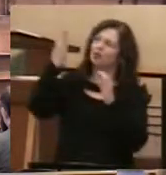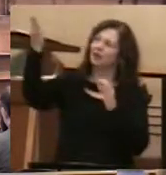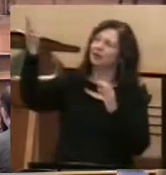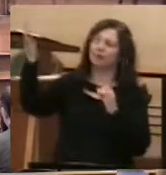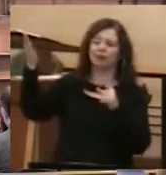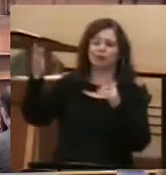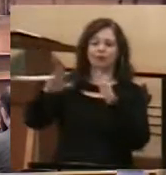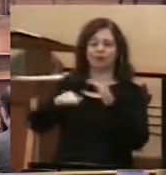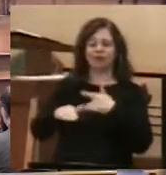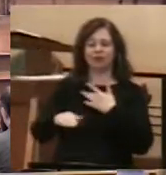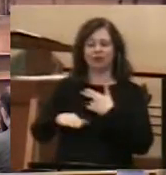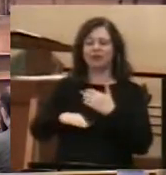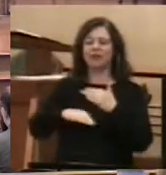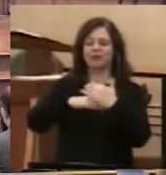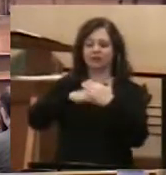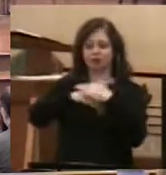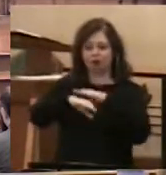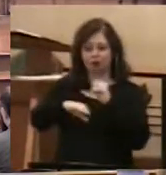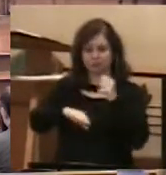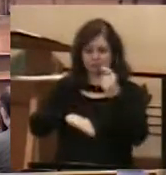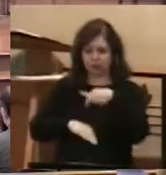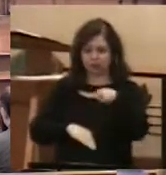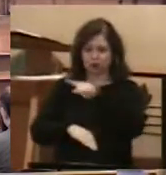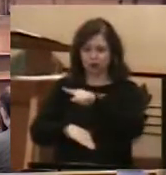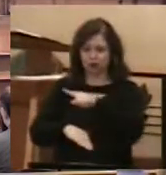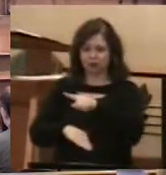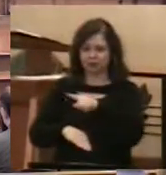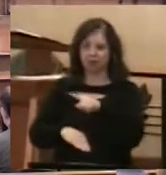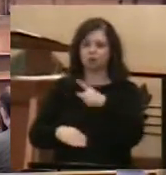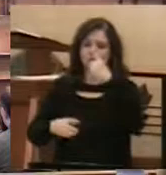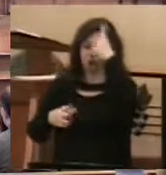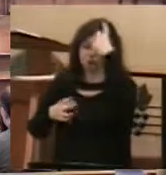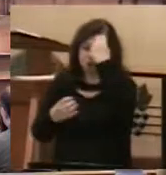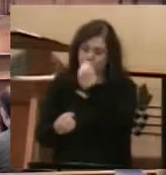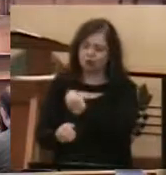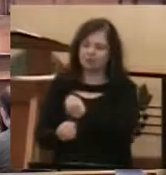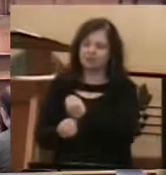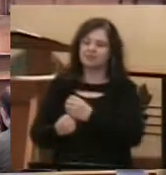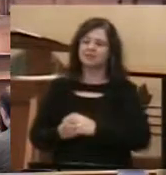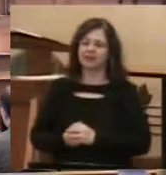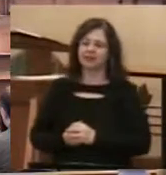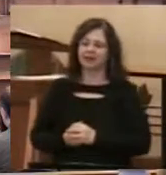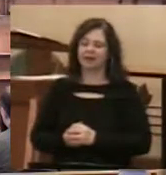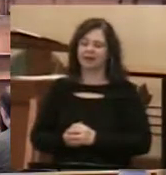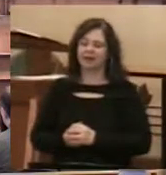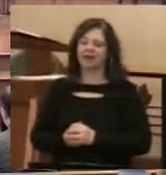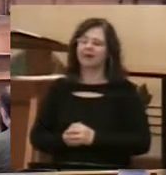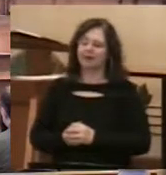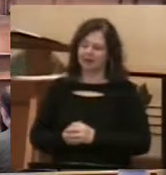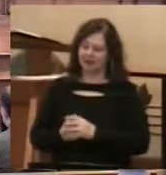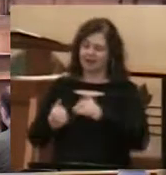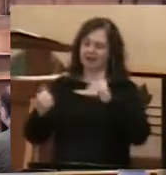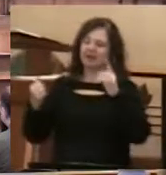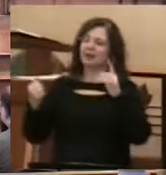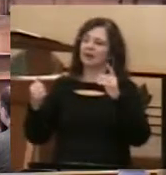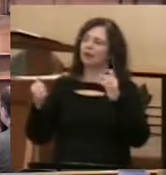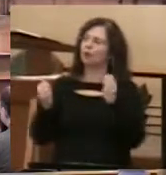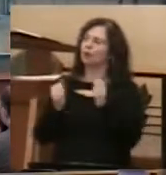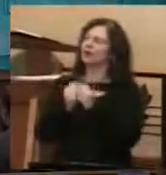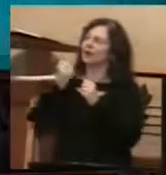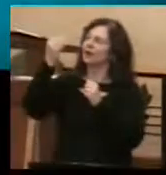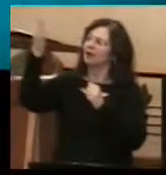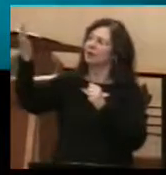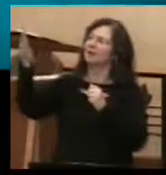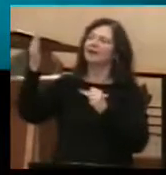call is truly to you is one to trust and to let down your net. God will provide.